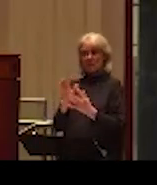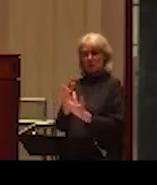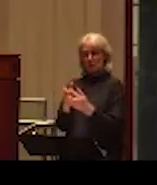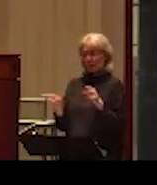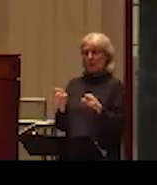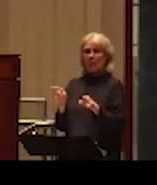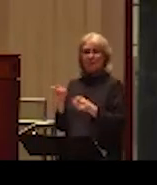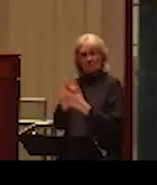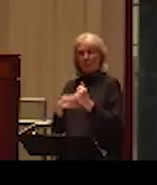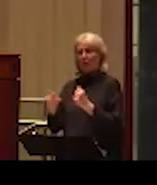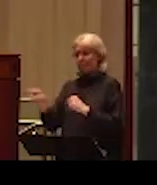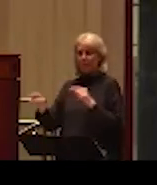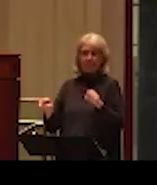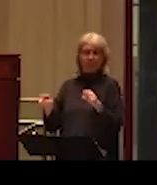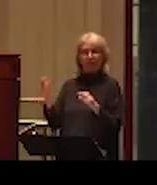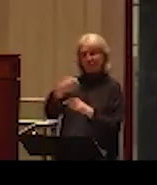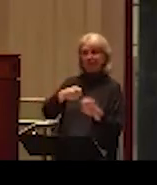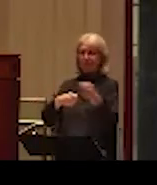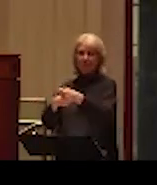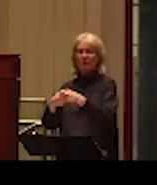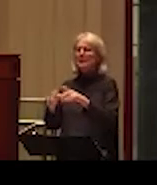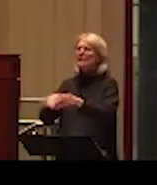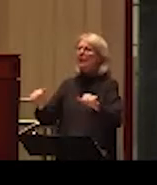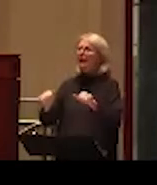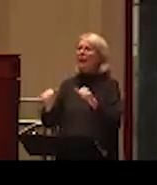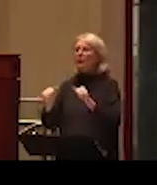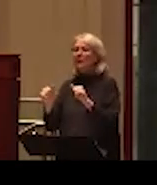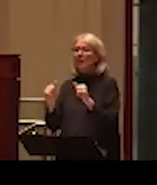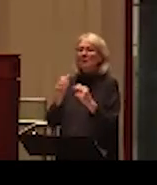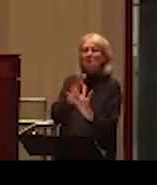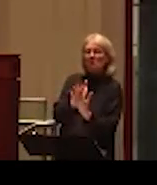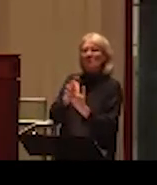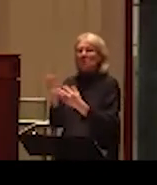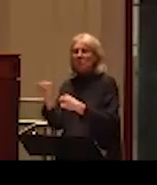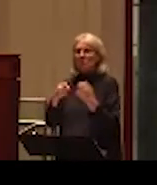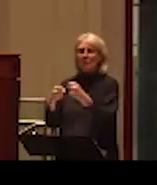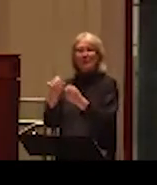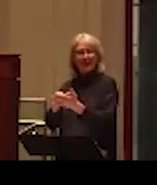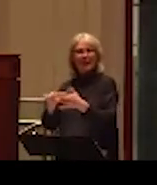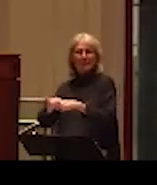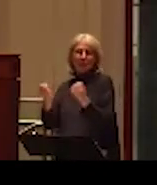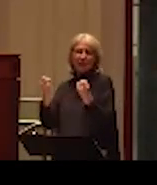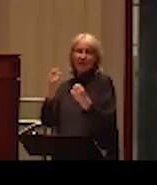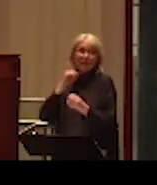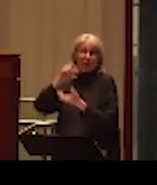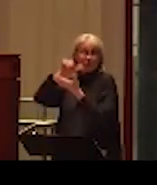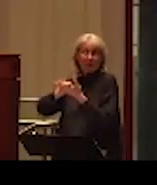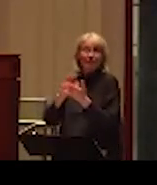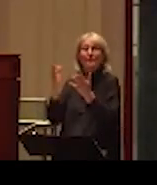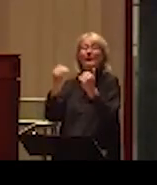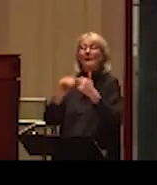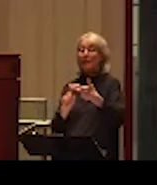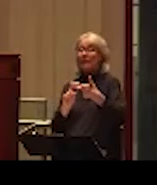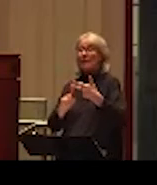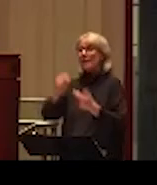kind of refuting that myth. The next myth, men are not hurt